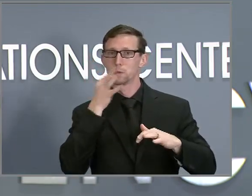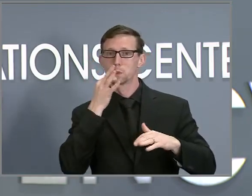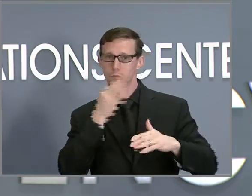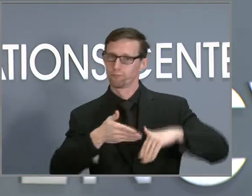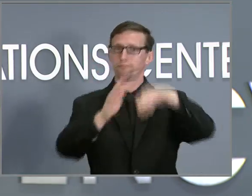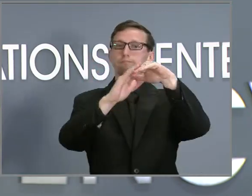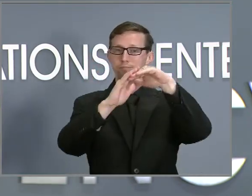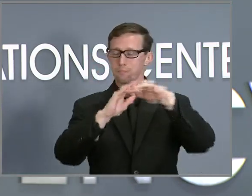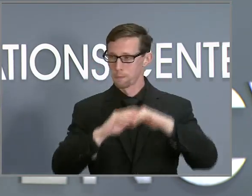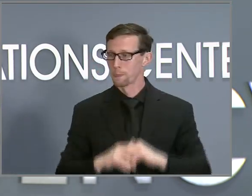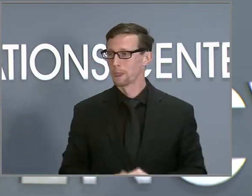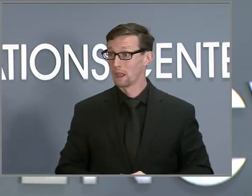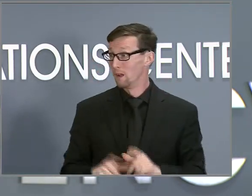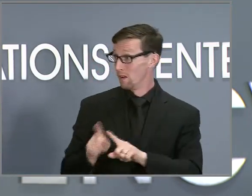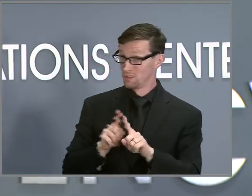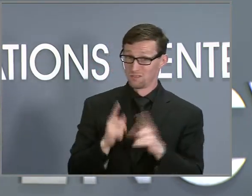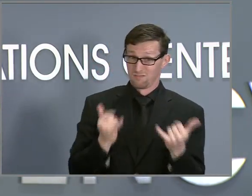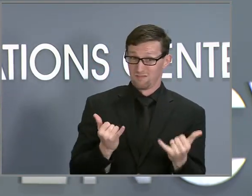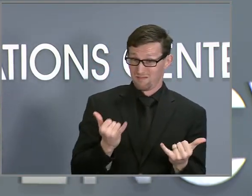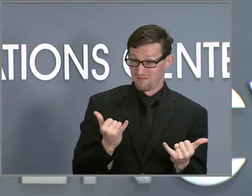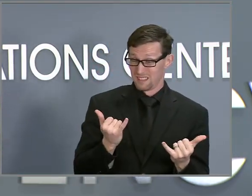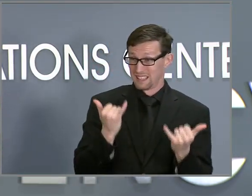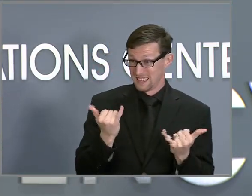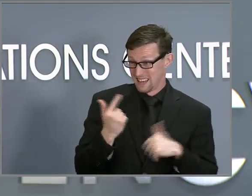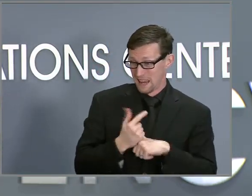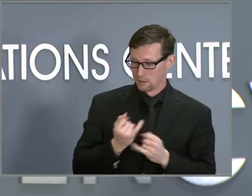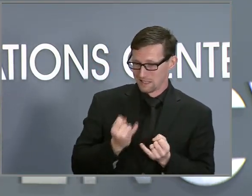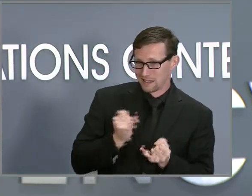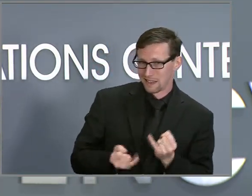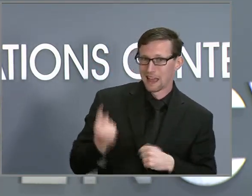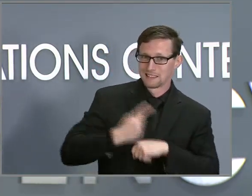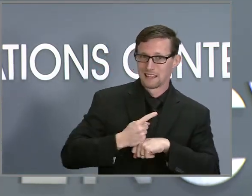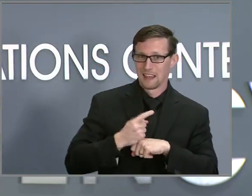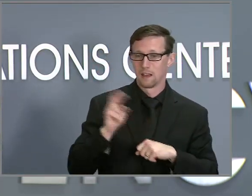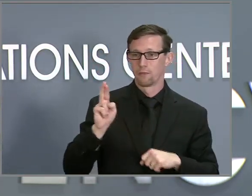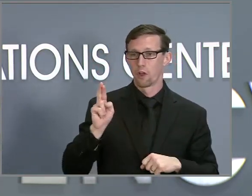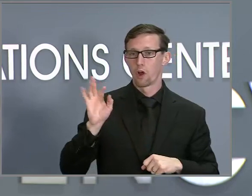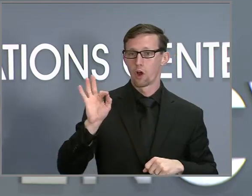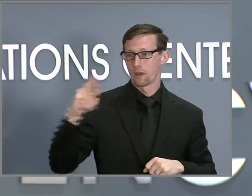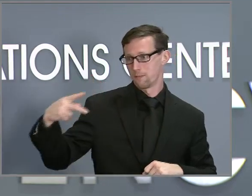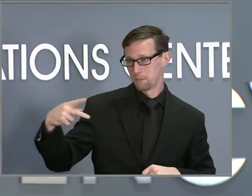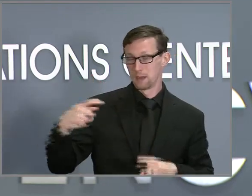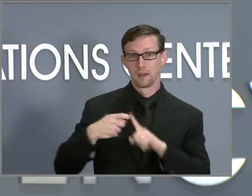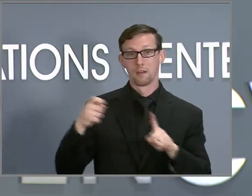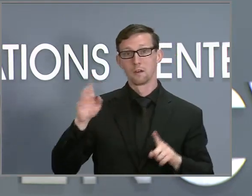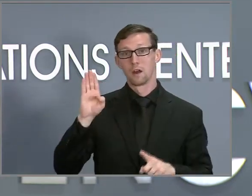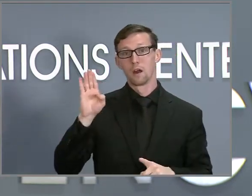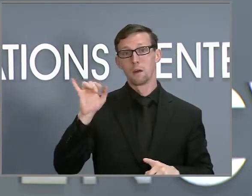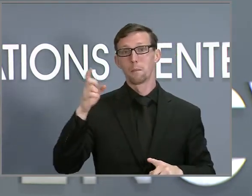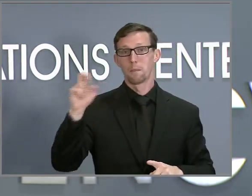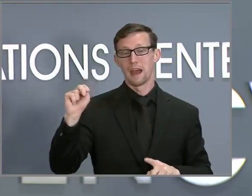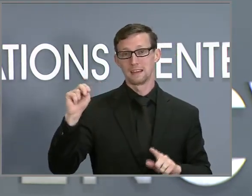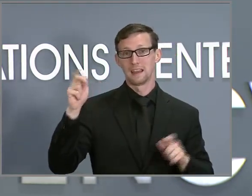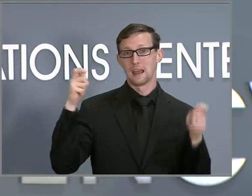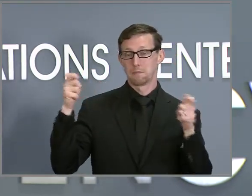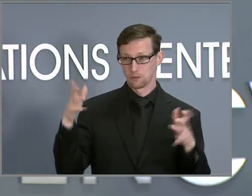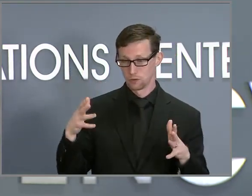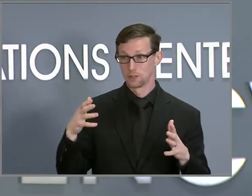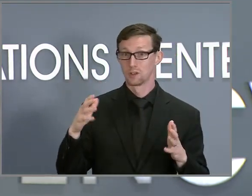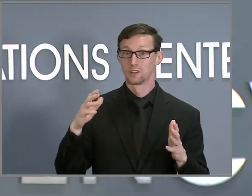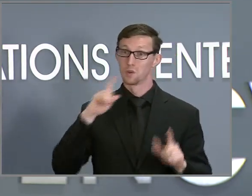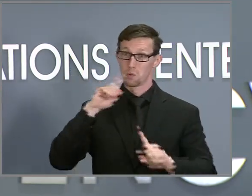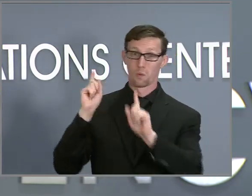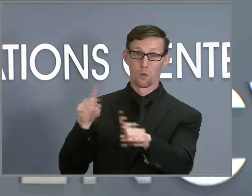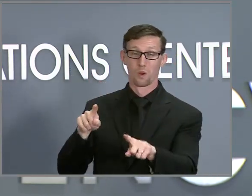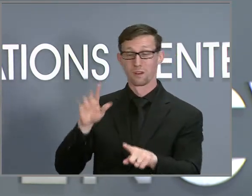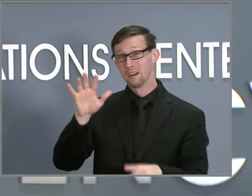addition, today was the last day of the RFP that the Biden administration put out on this half a billion